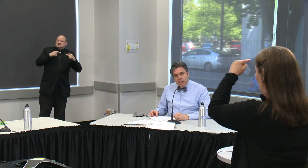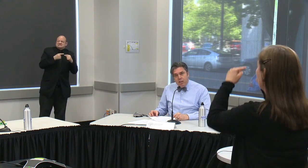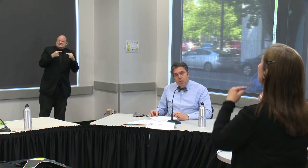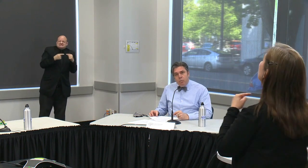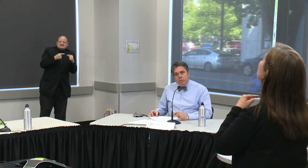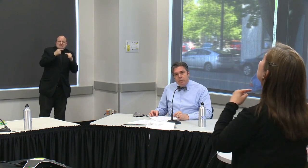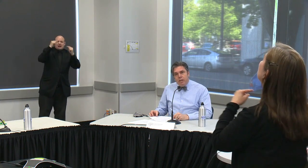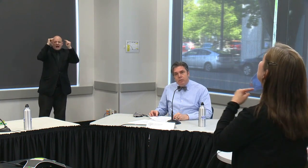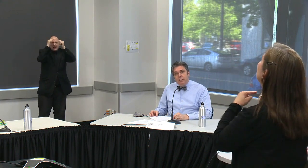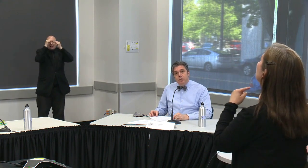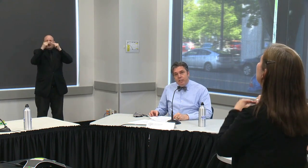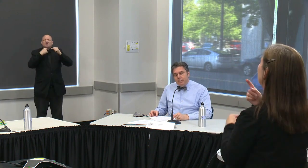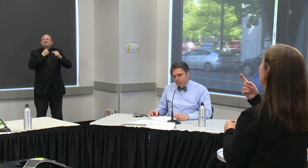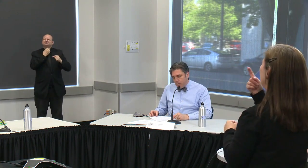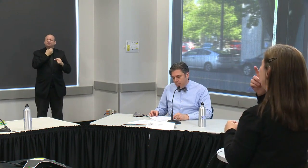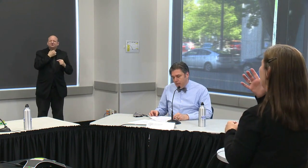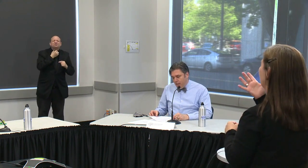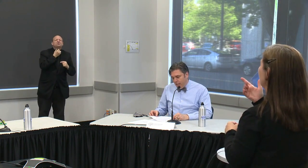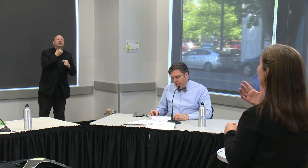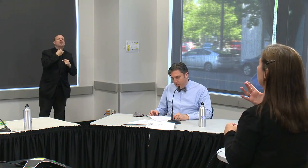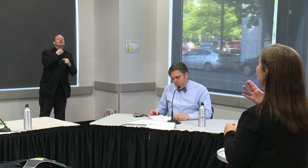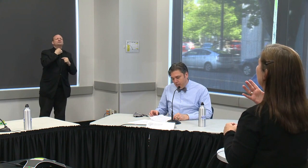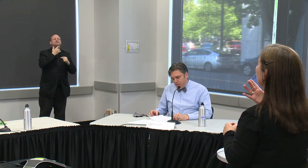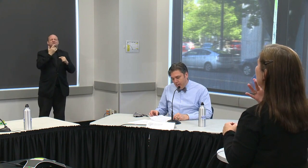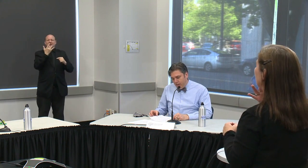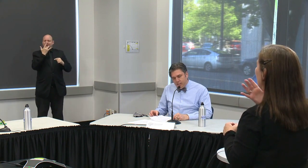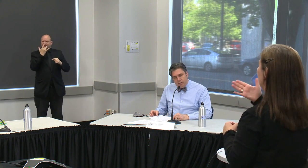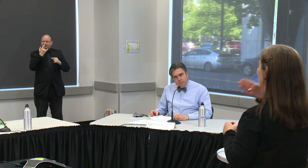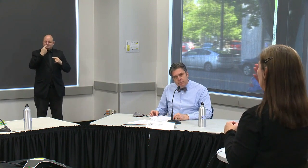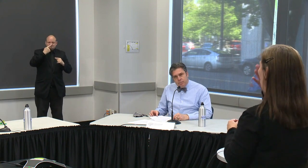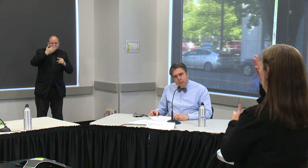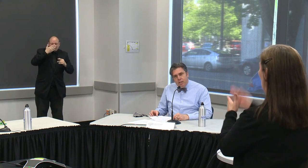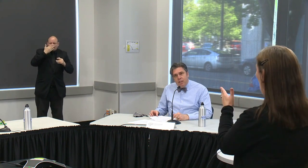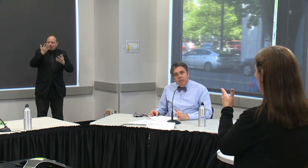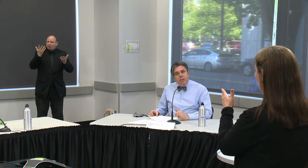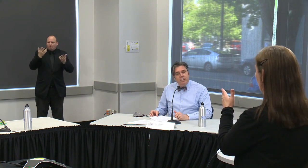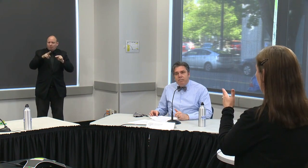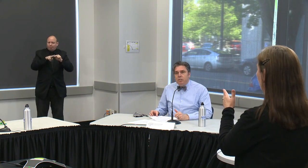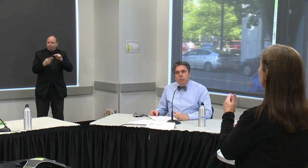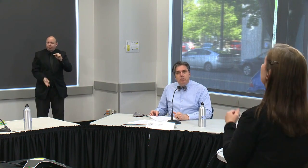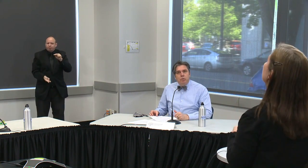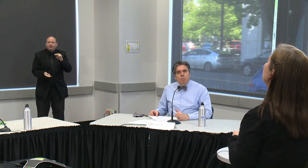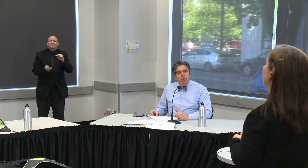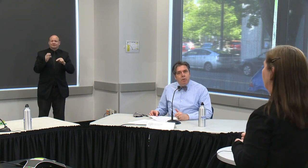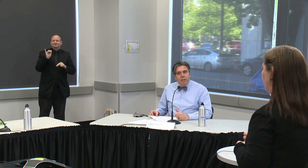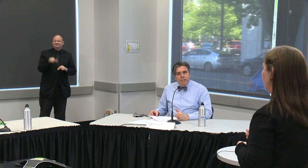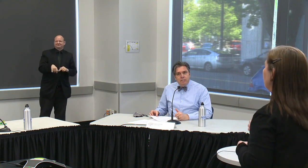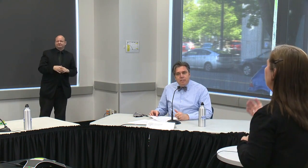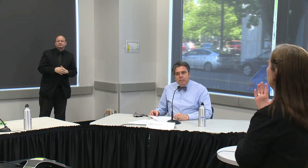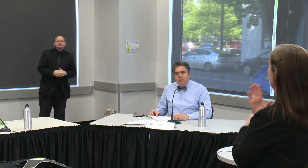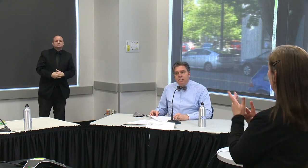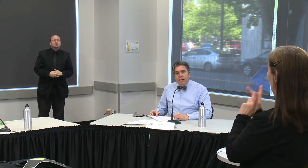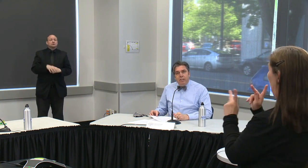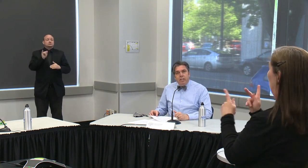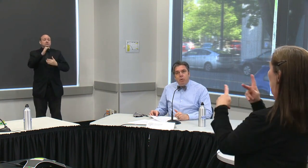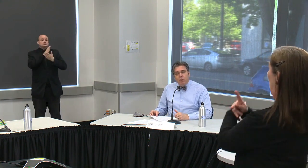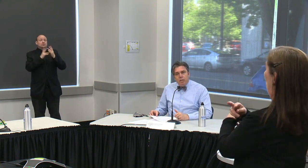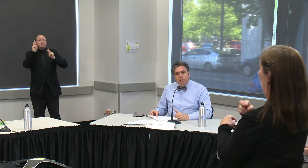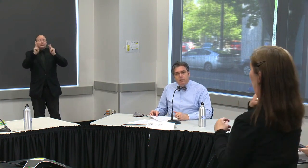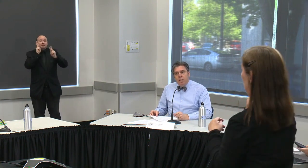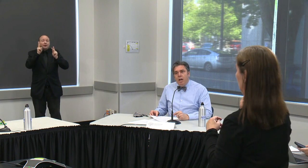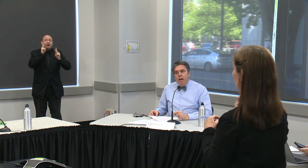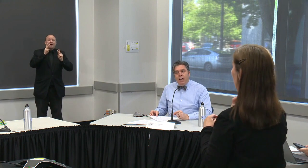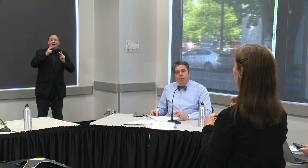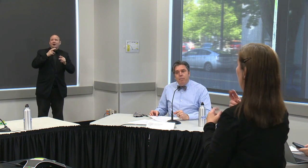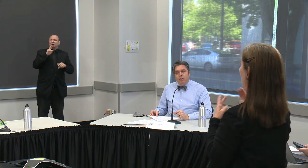taste or smell which we know is a unique symptom that comes up with this virus there are individuals who are more at risk health care